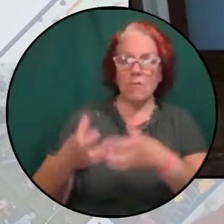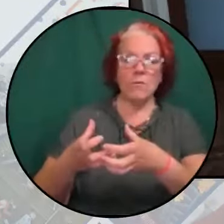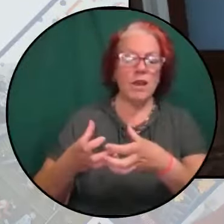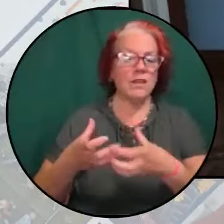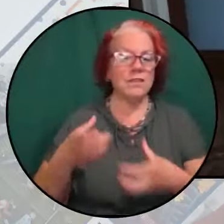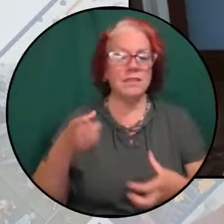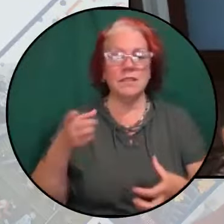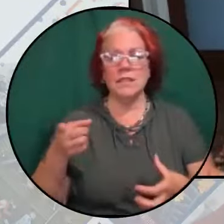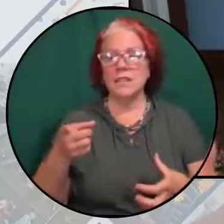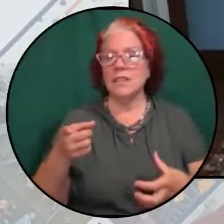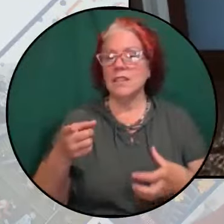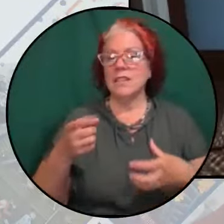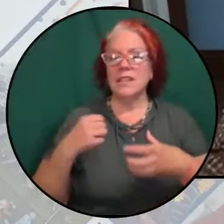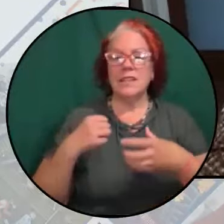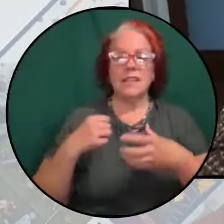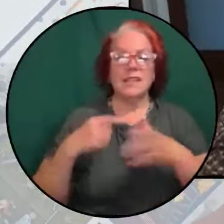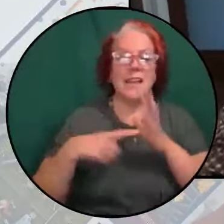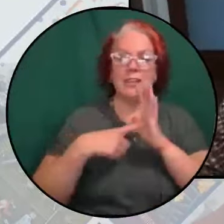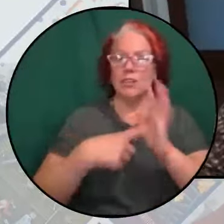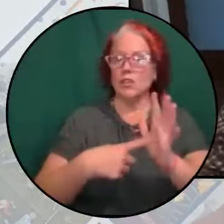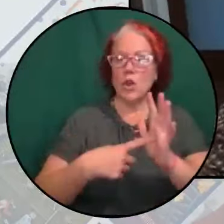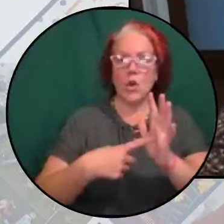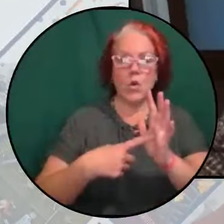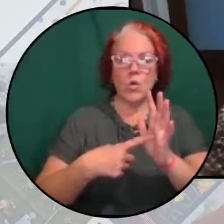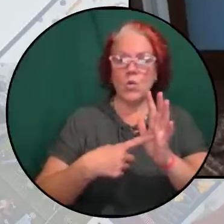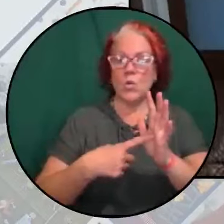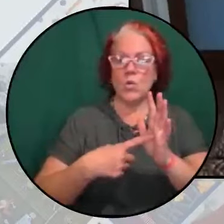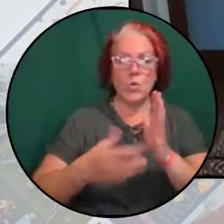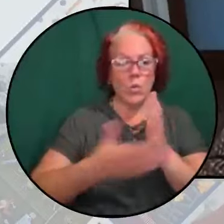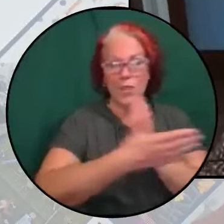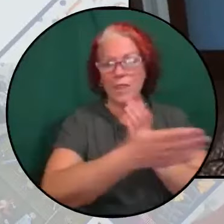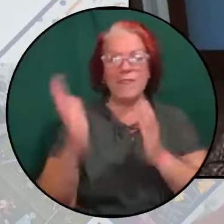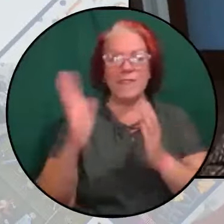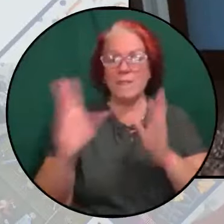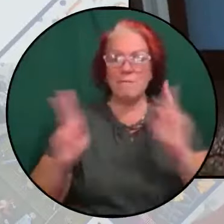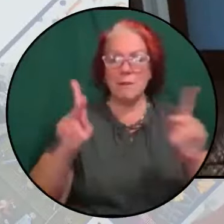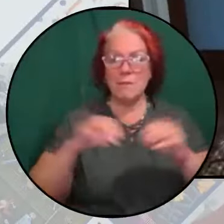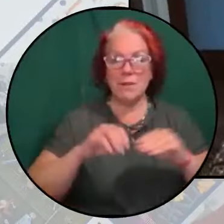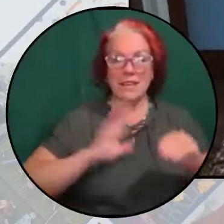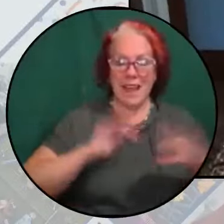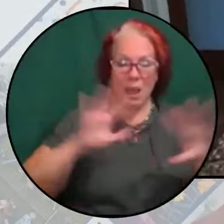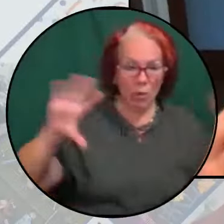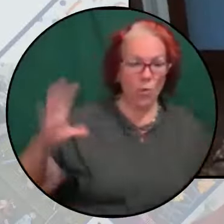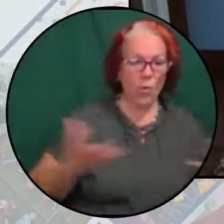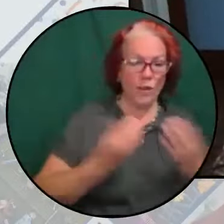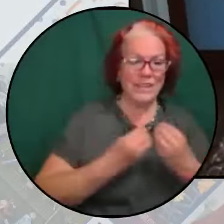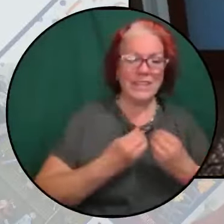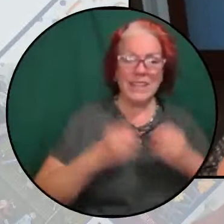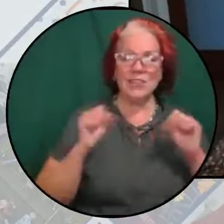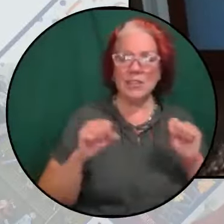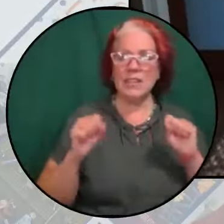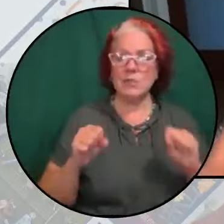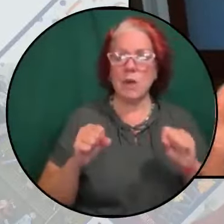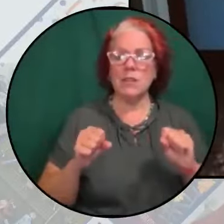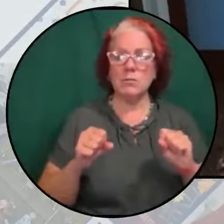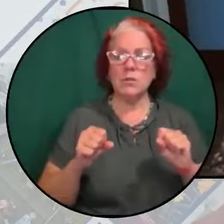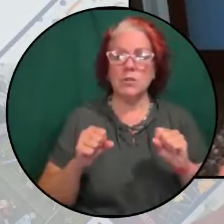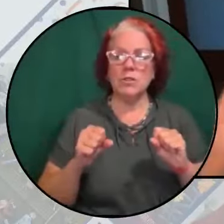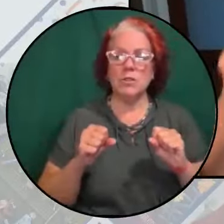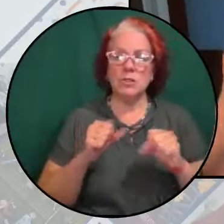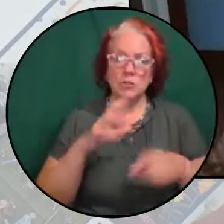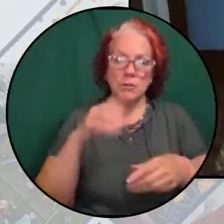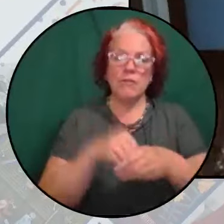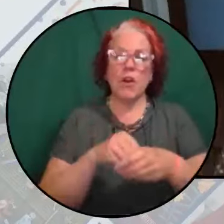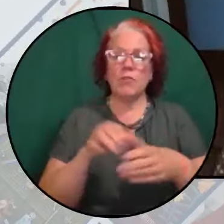the rest of the people in our movements that it is possible to engage in that kind of